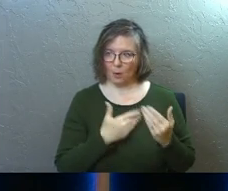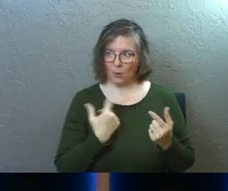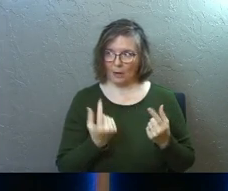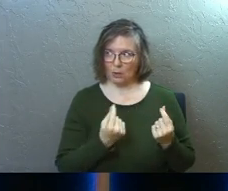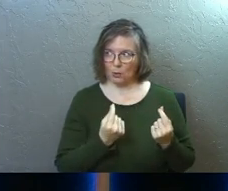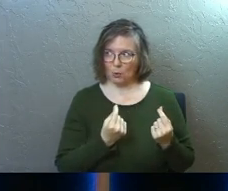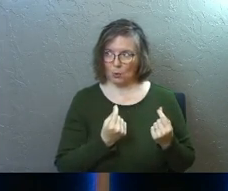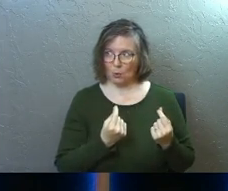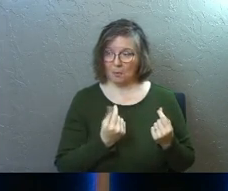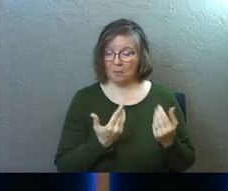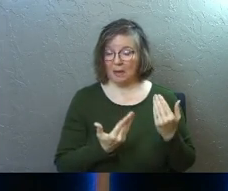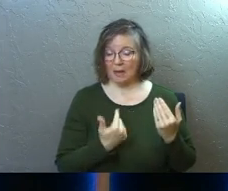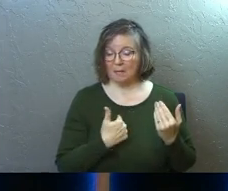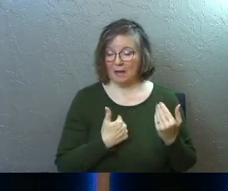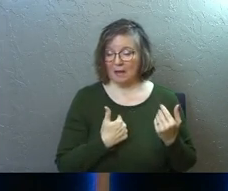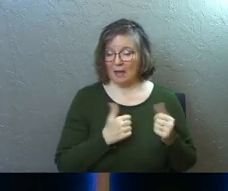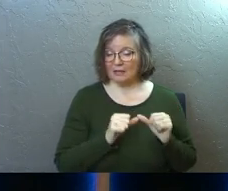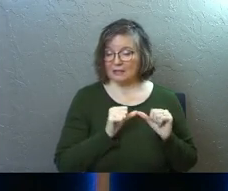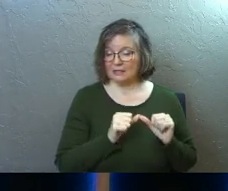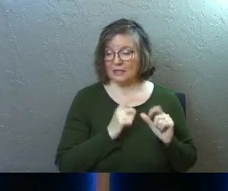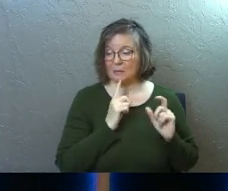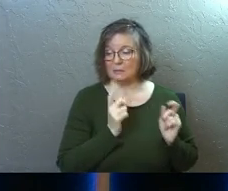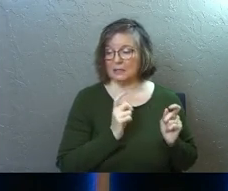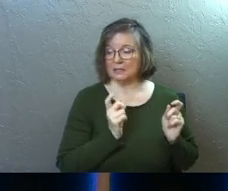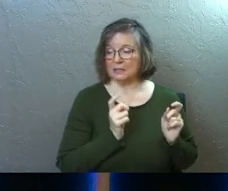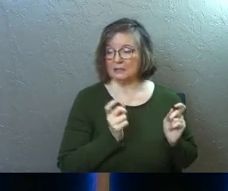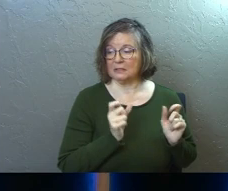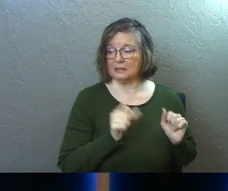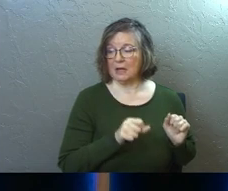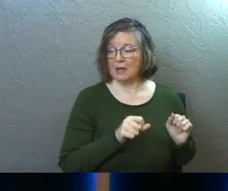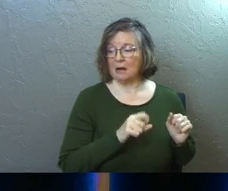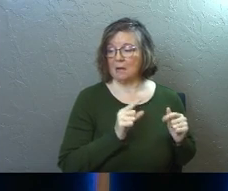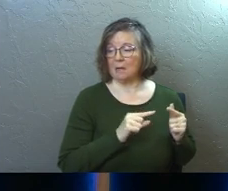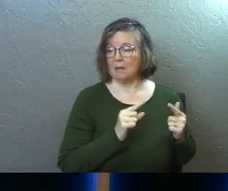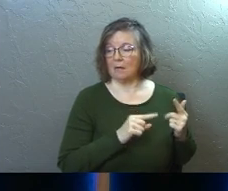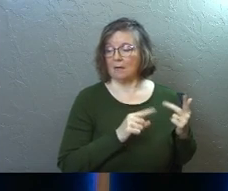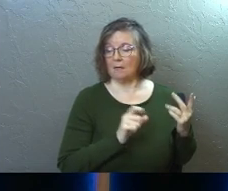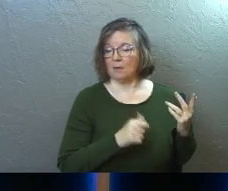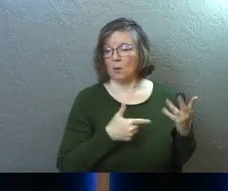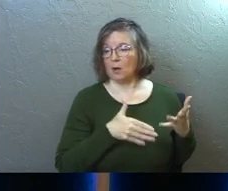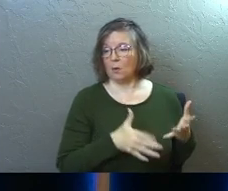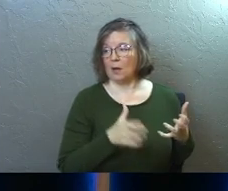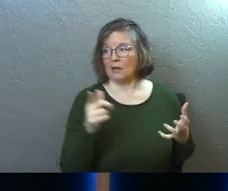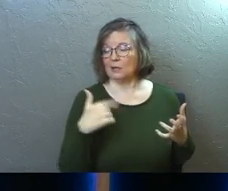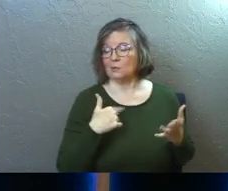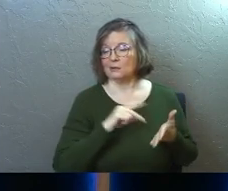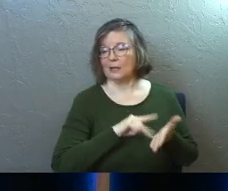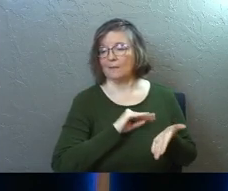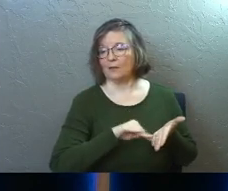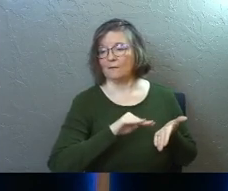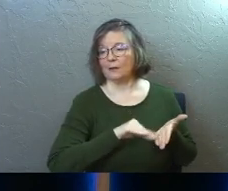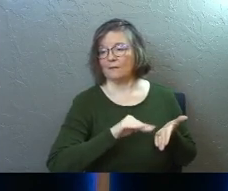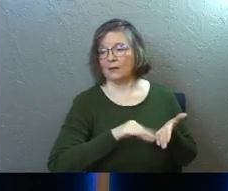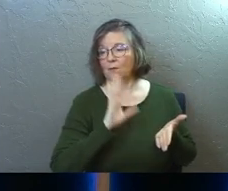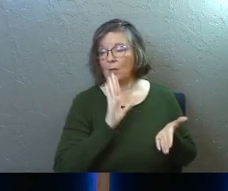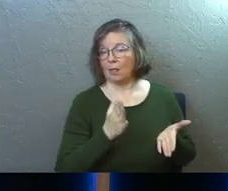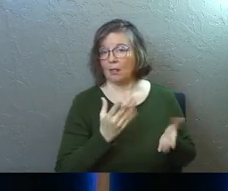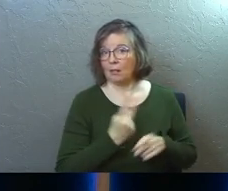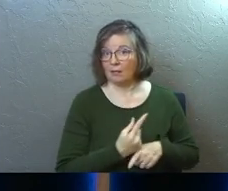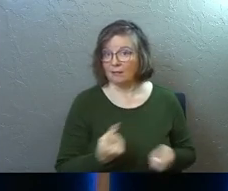what, maybe I just keep going and living my own life the way I want to and he'll just keep forgiving me, right?